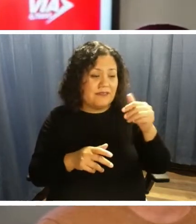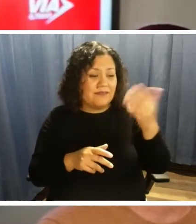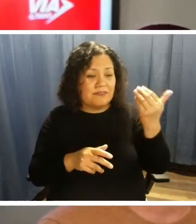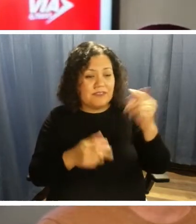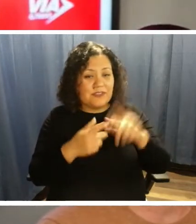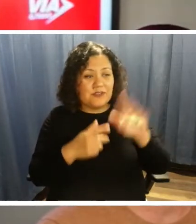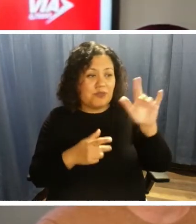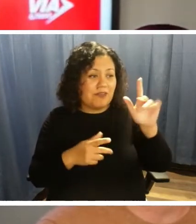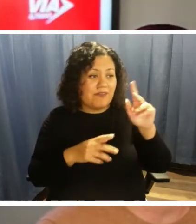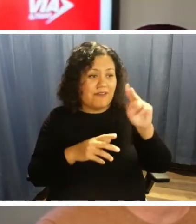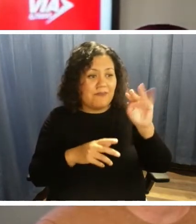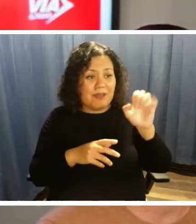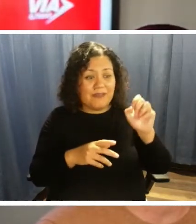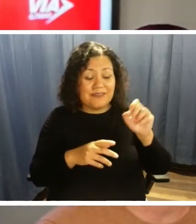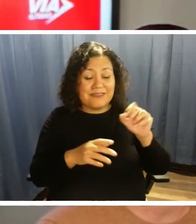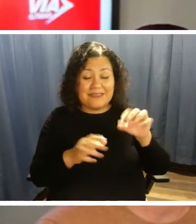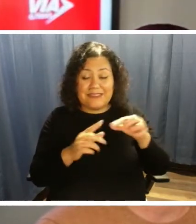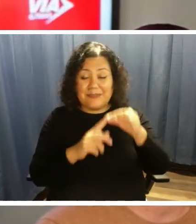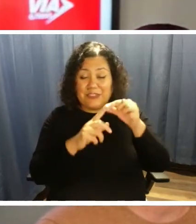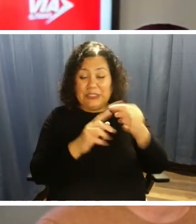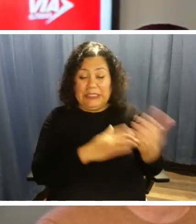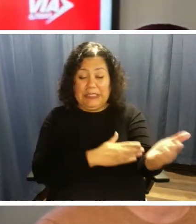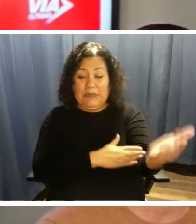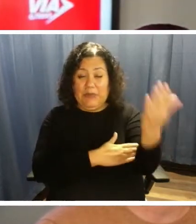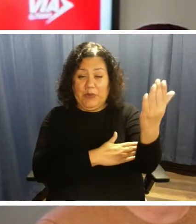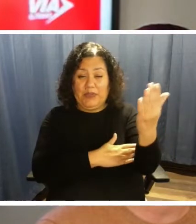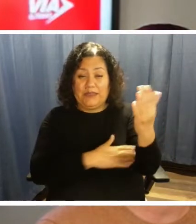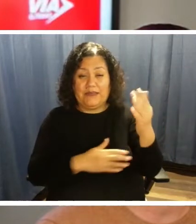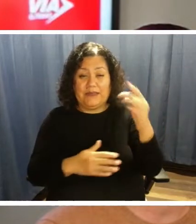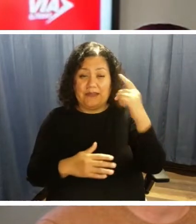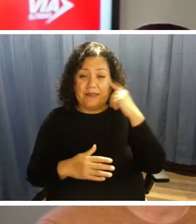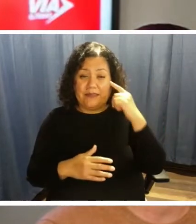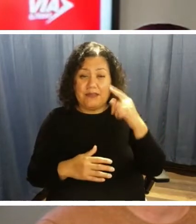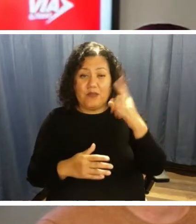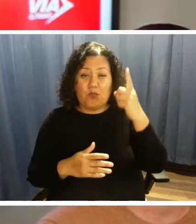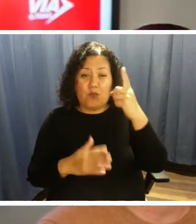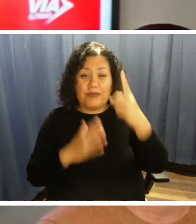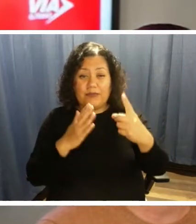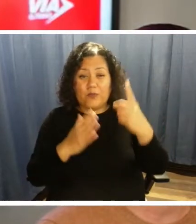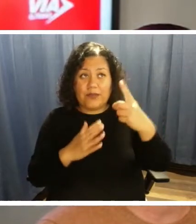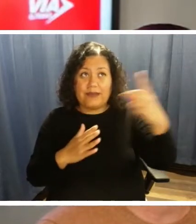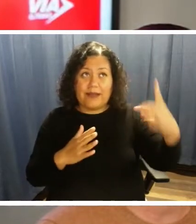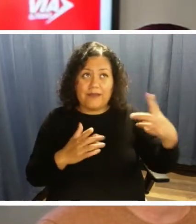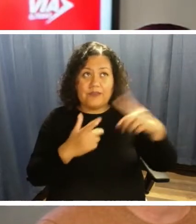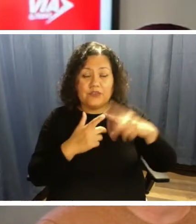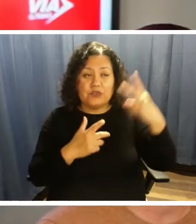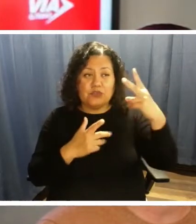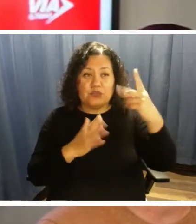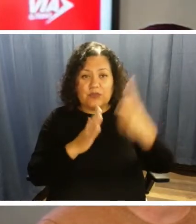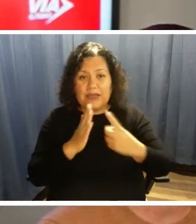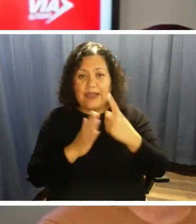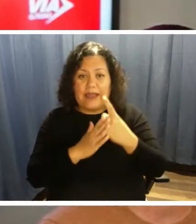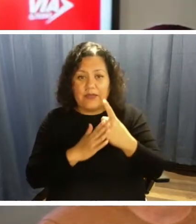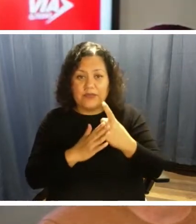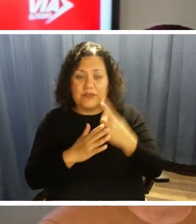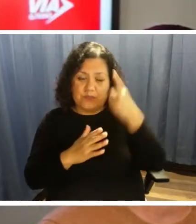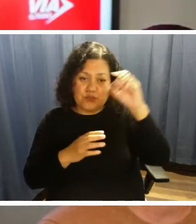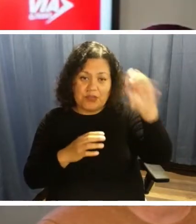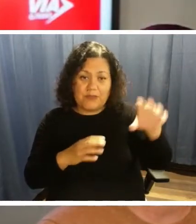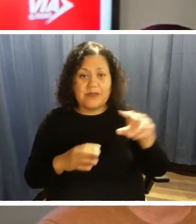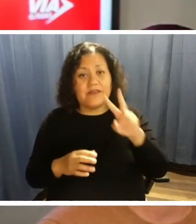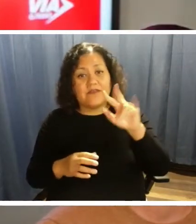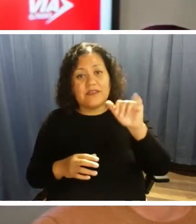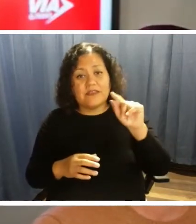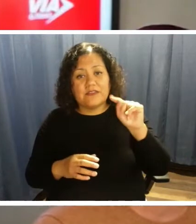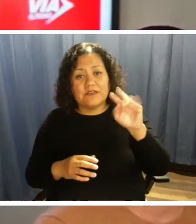especially early in the morning, estimate at least one and a half to two hours to be dropped off. Because Via Trans Service starts at 4